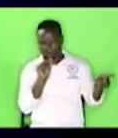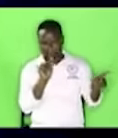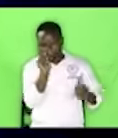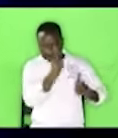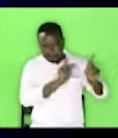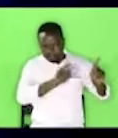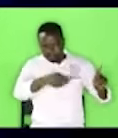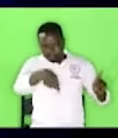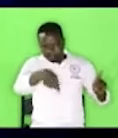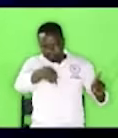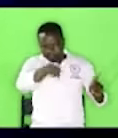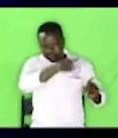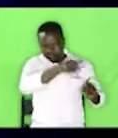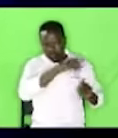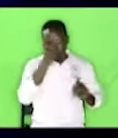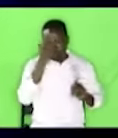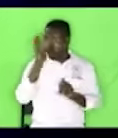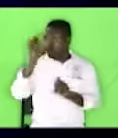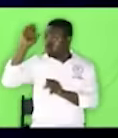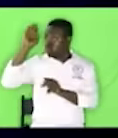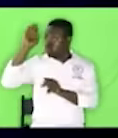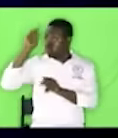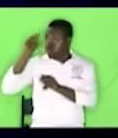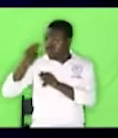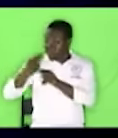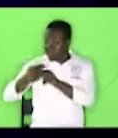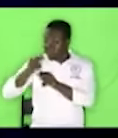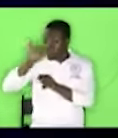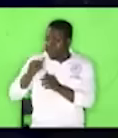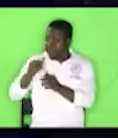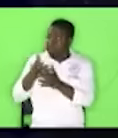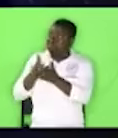the name, they will put their trust in God.